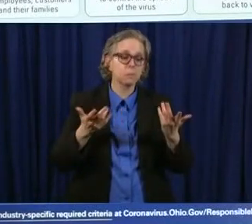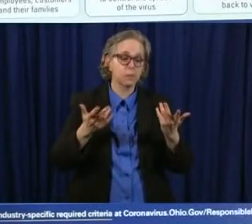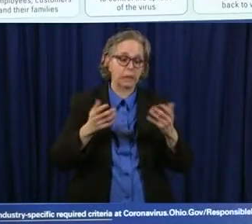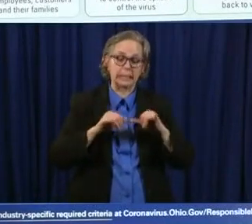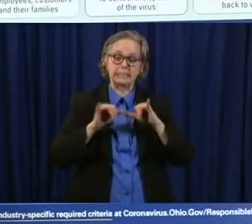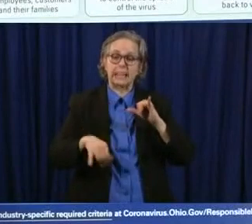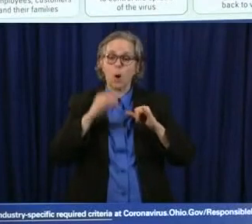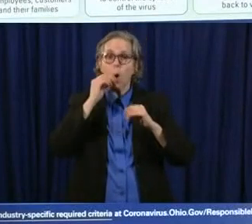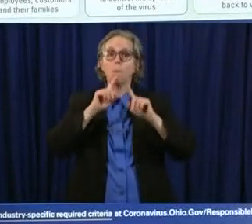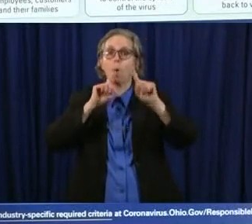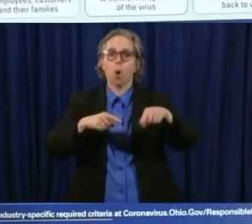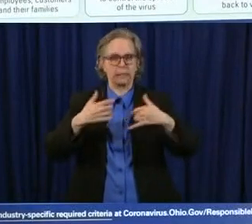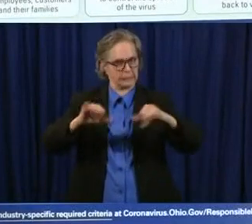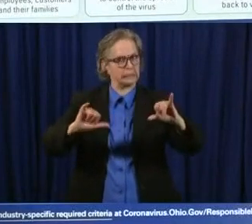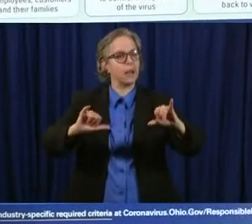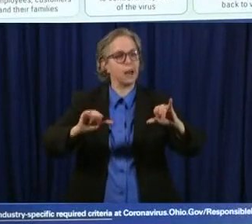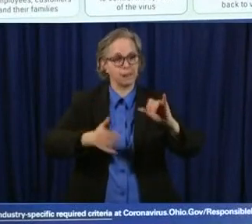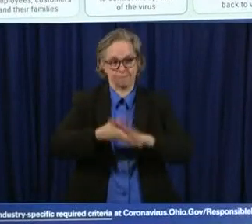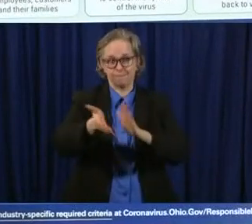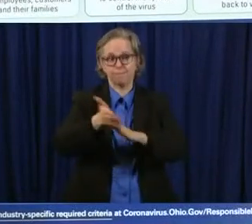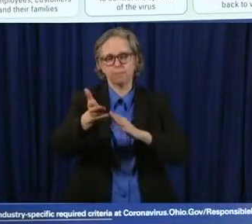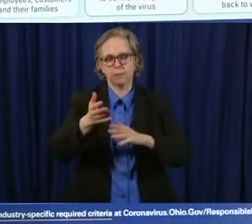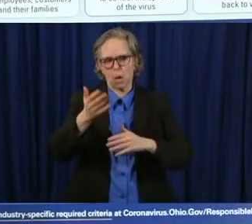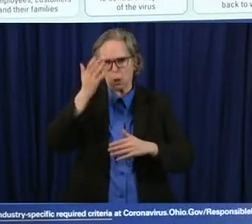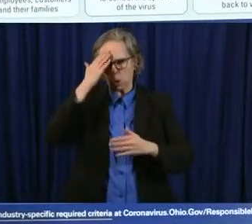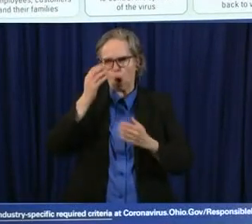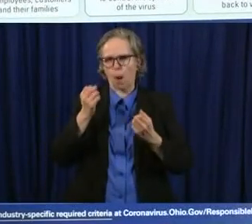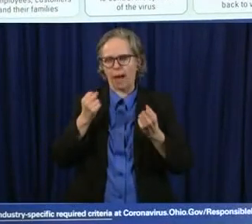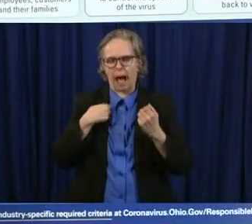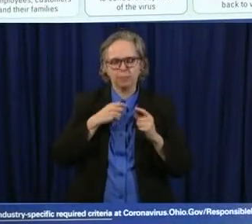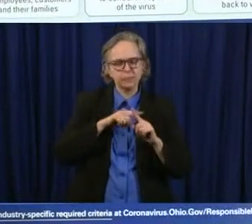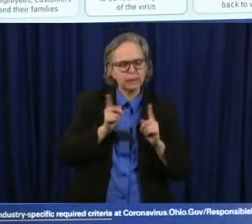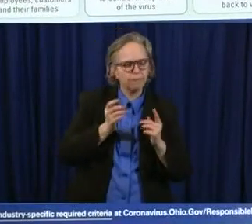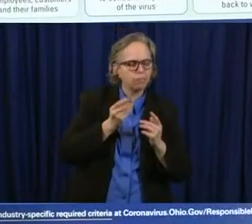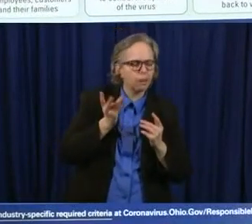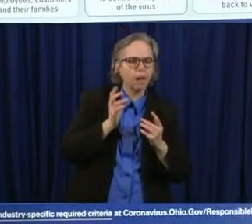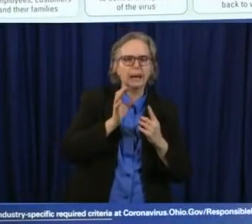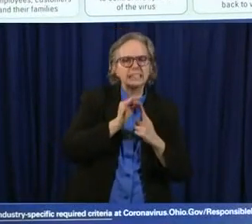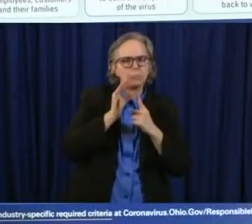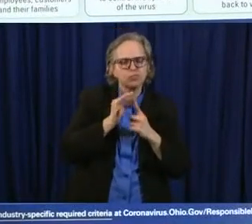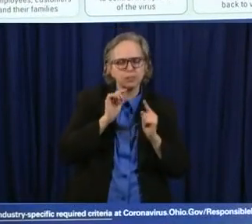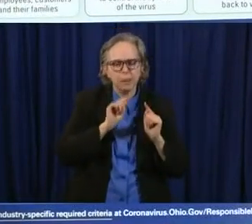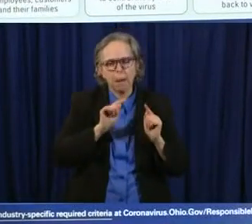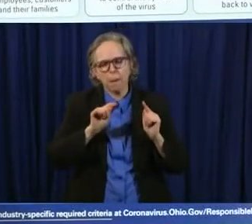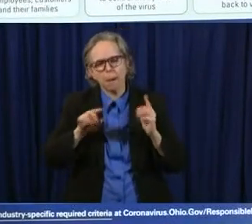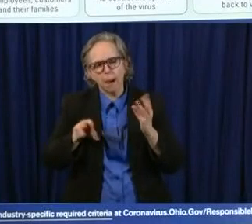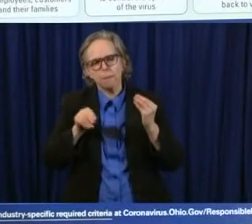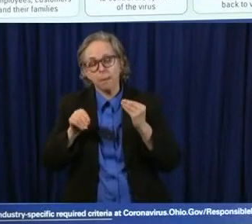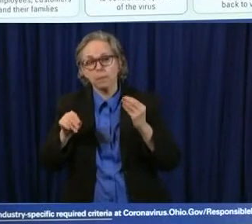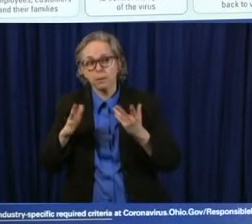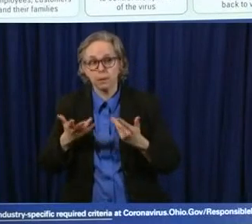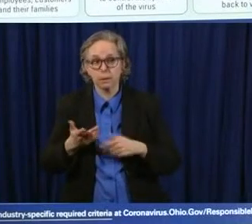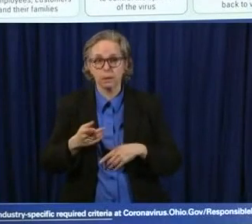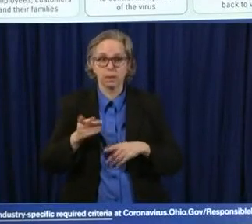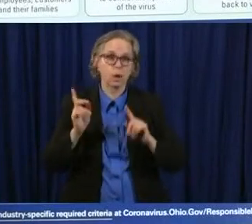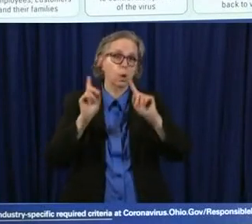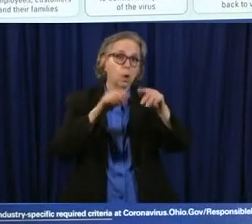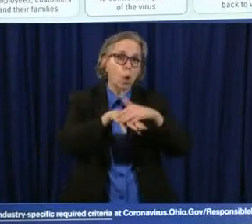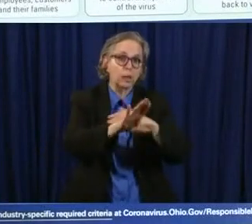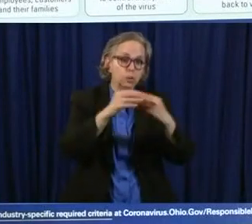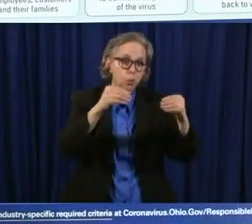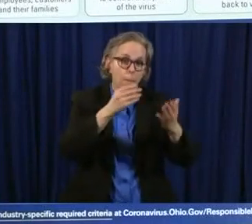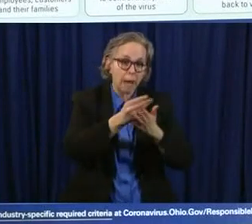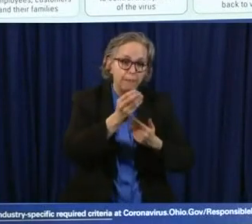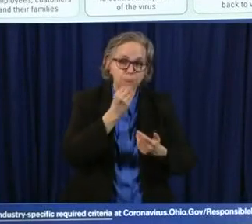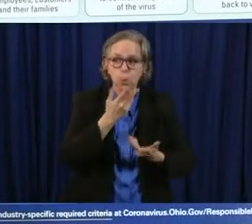order has many many exceptions uh and you know people need to need to go get groceries they need to go to a pharmacy they need to